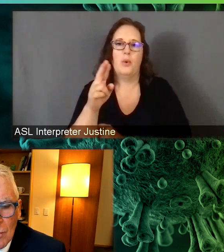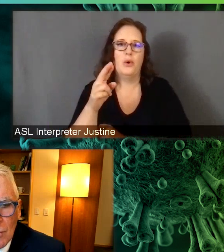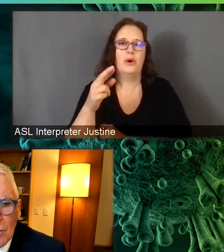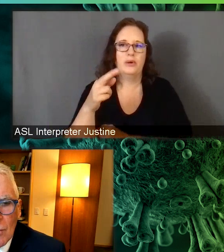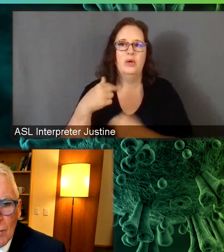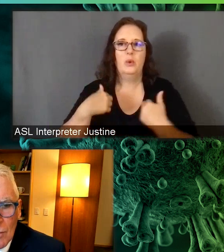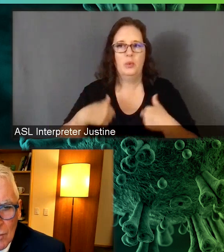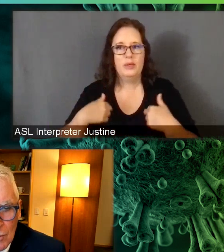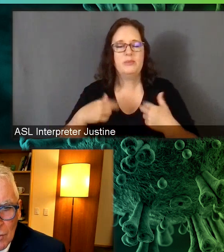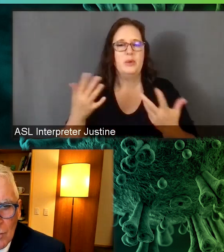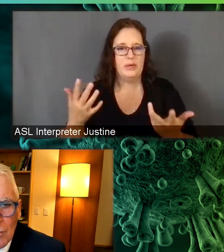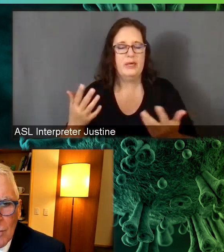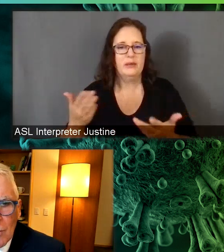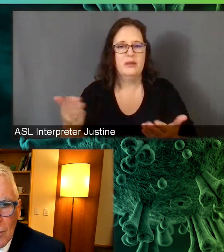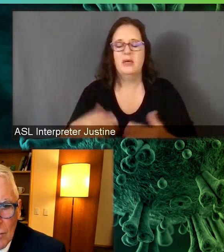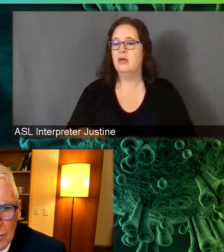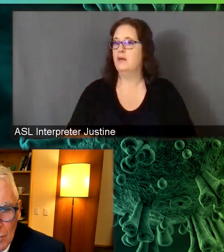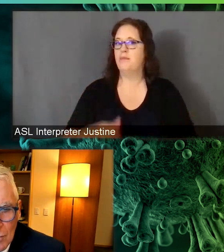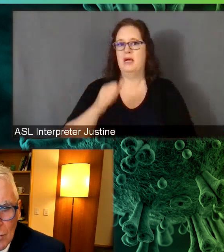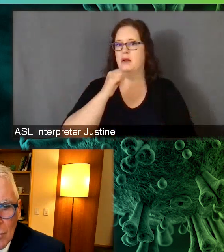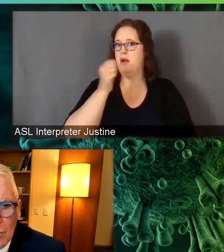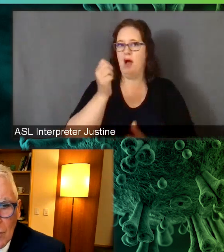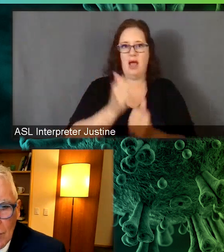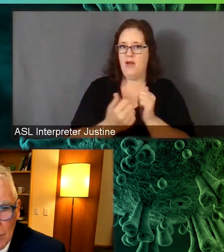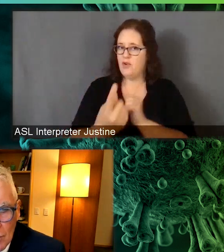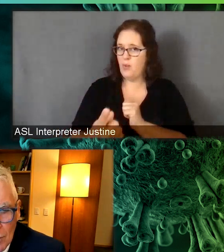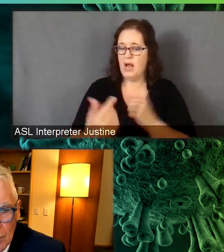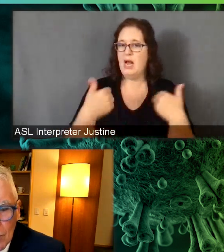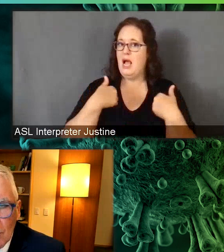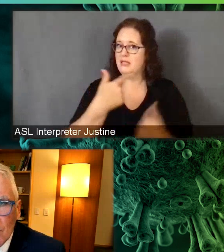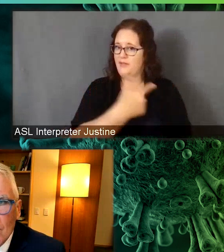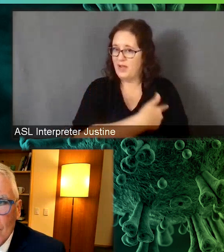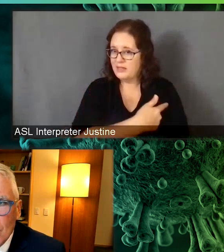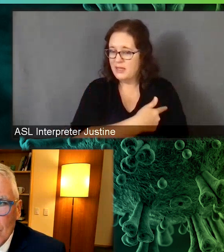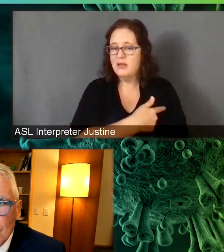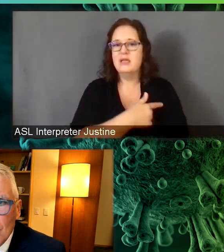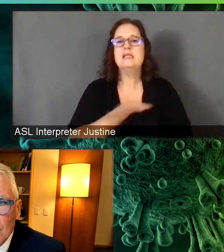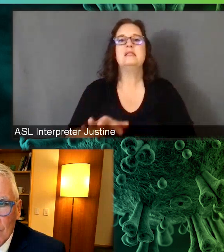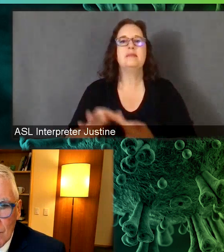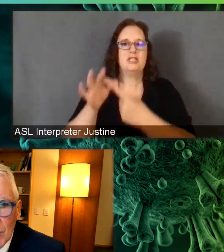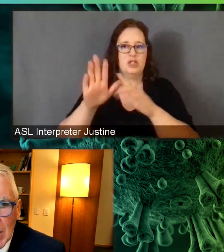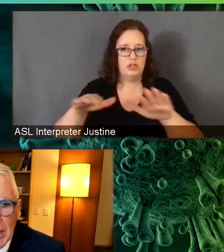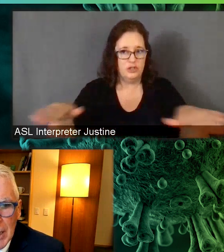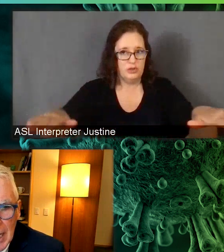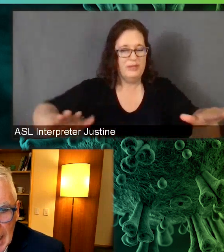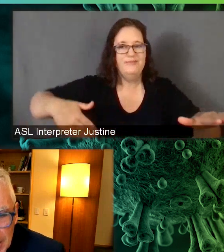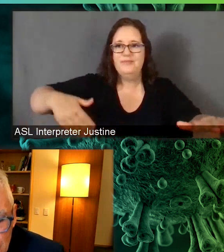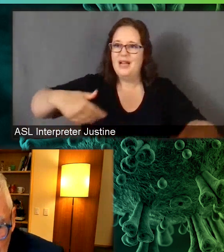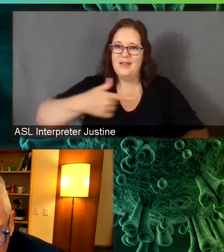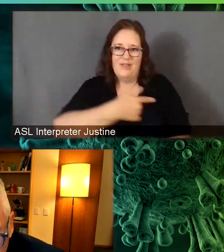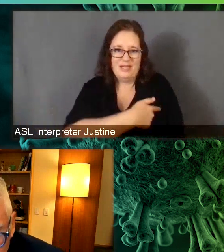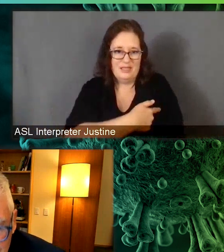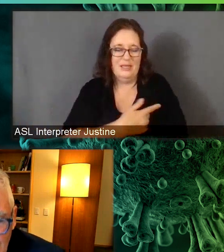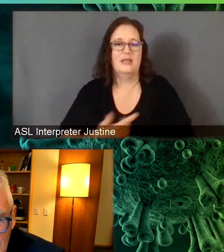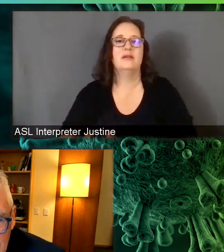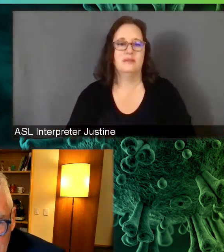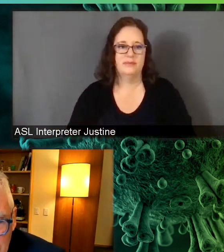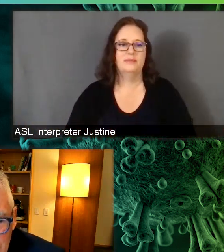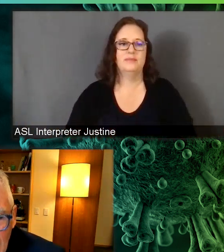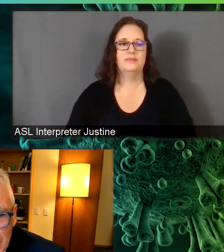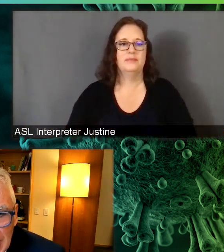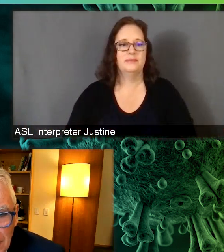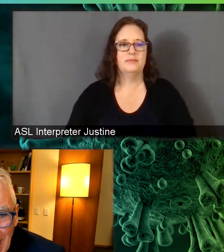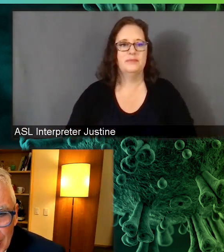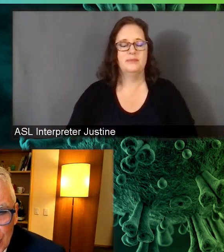the fact that not everyone's vaccinated, children aren't vaccinated, and we need to be very aware of that fact. Yeah. And think, Josh, one of the things that I